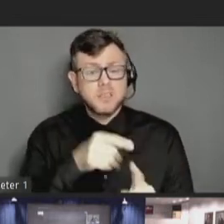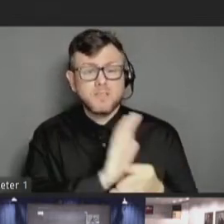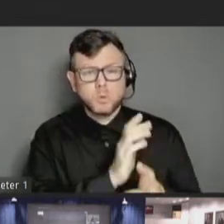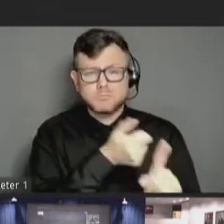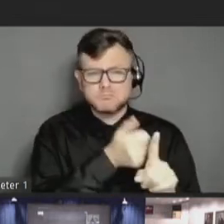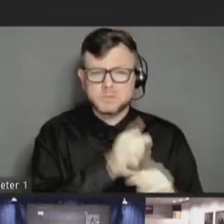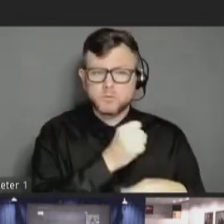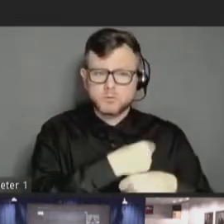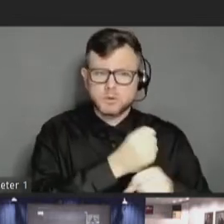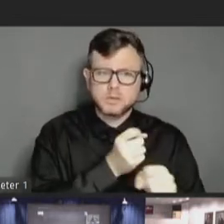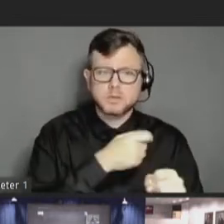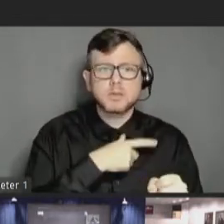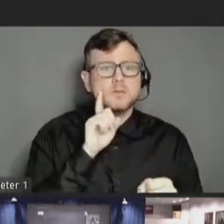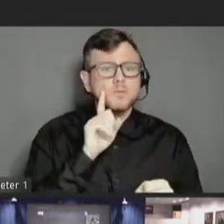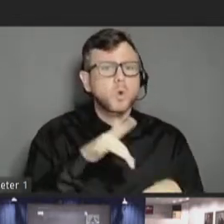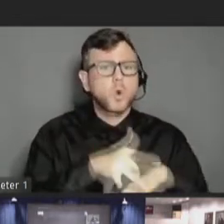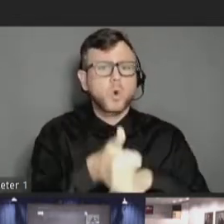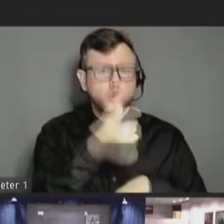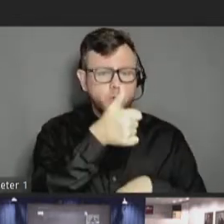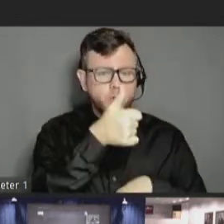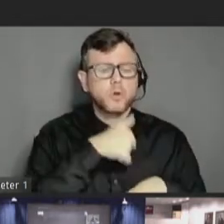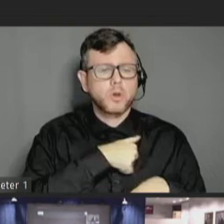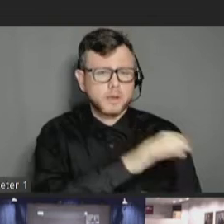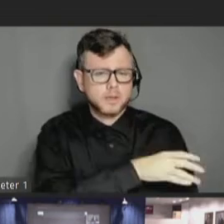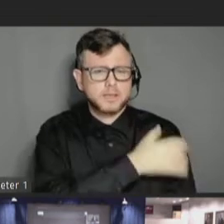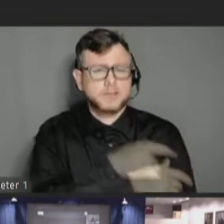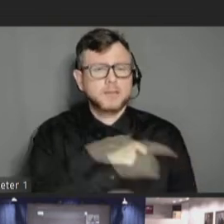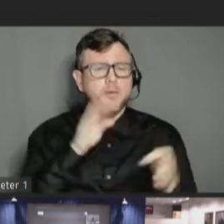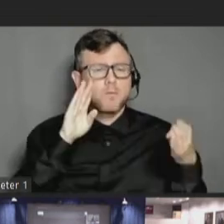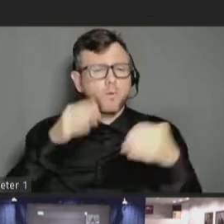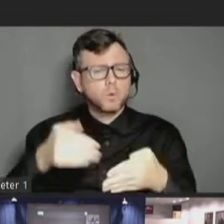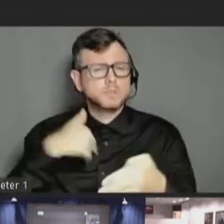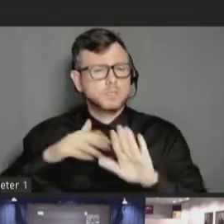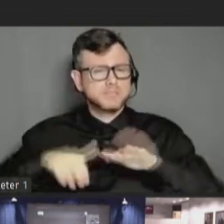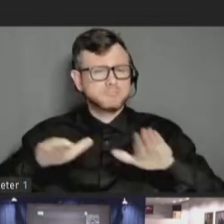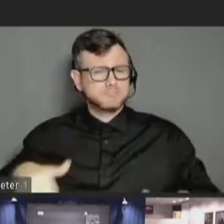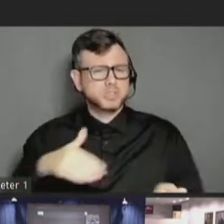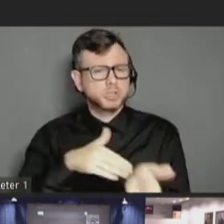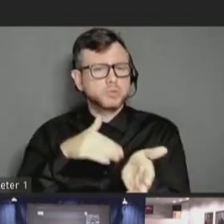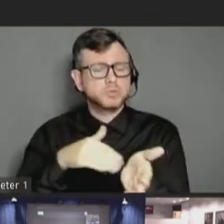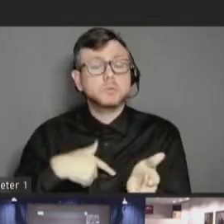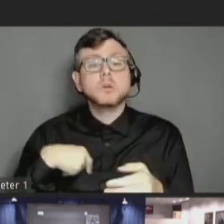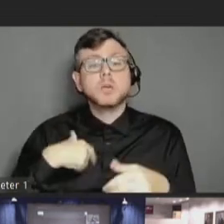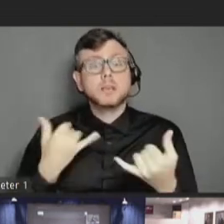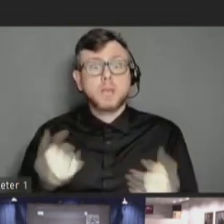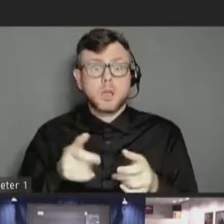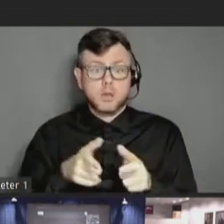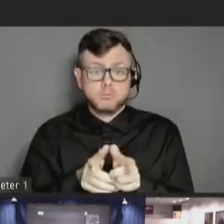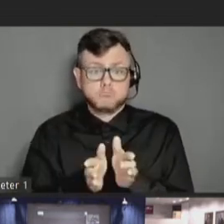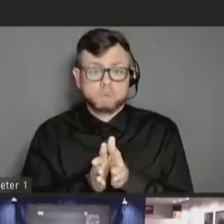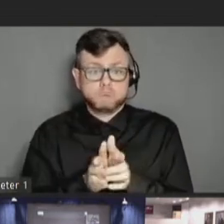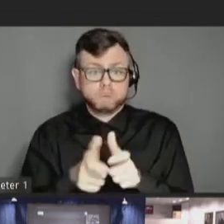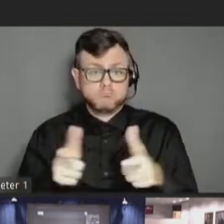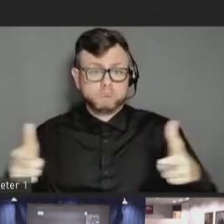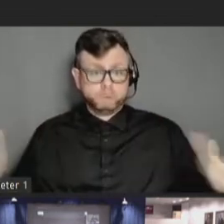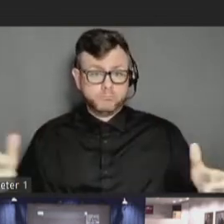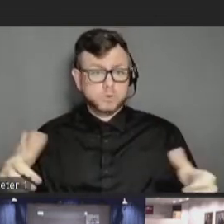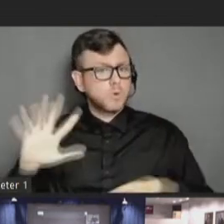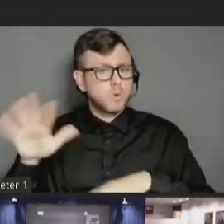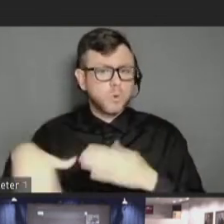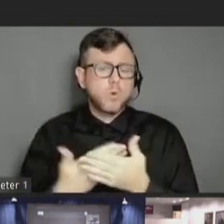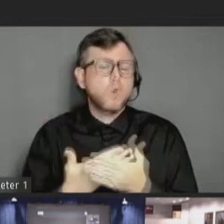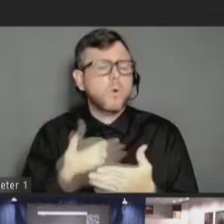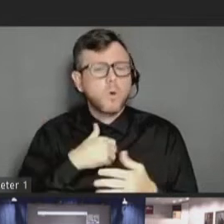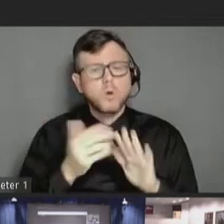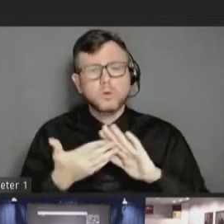at one of our earlier clinics, which was pediatric focused. But we have since expanded our model to welcome all communities, including our